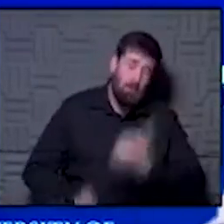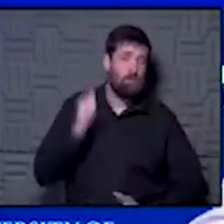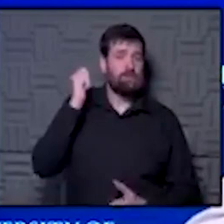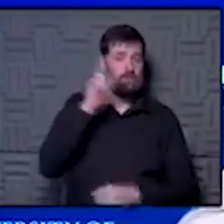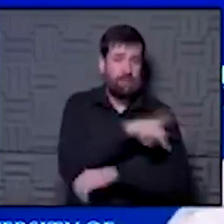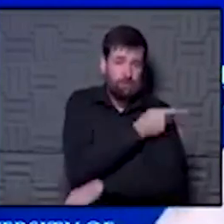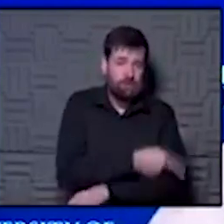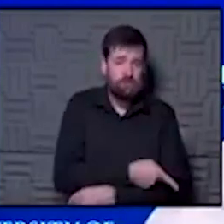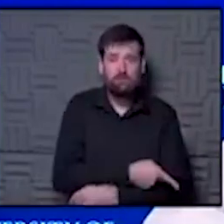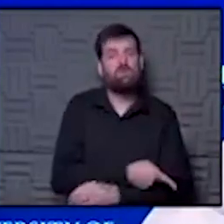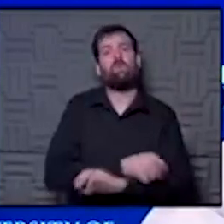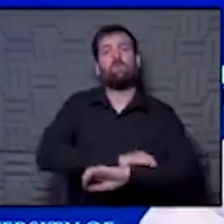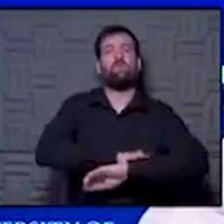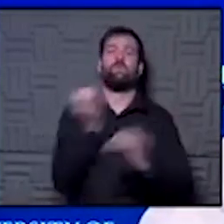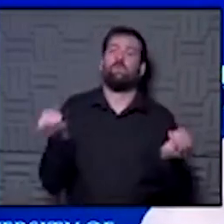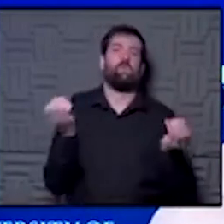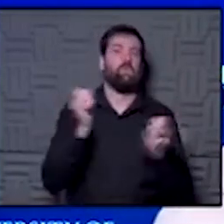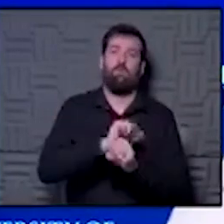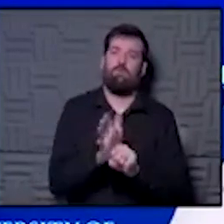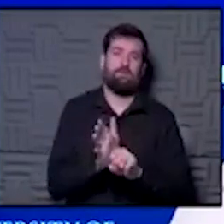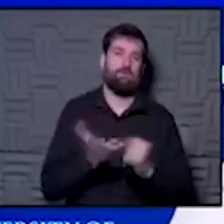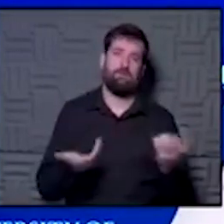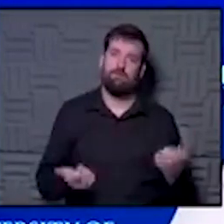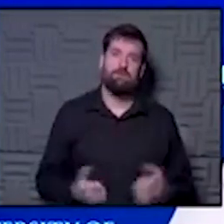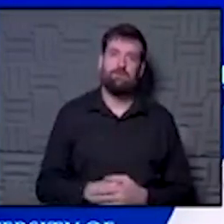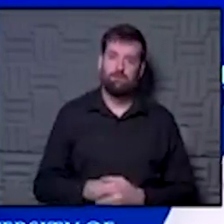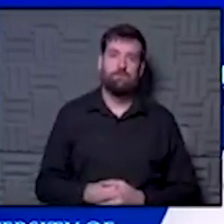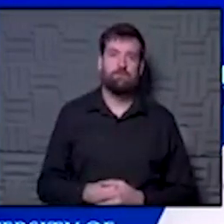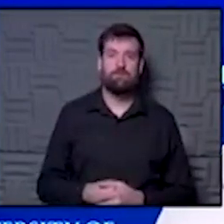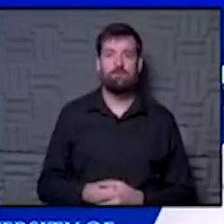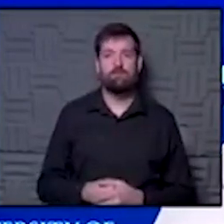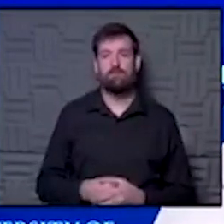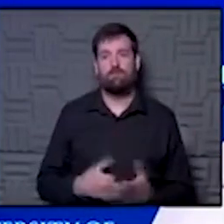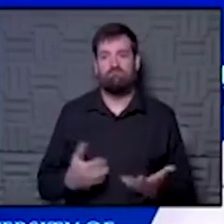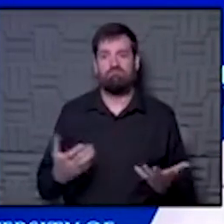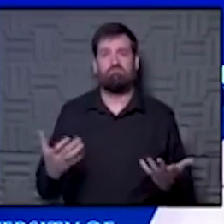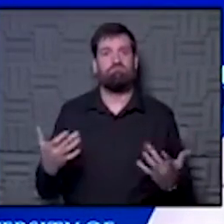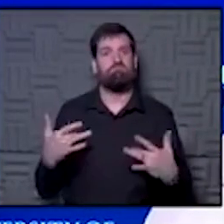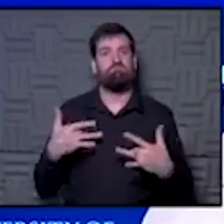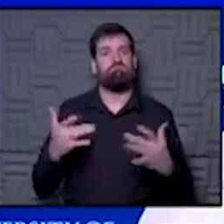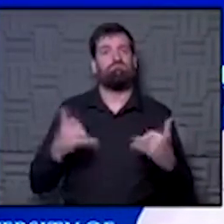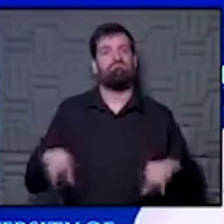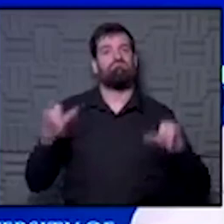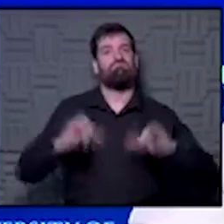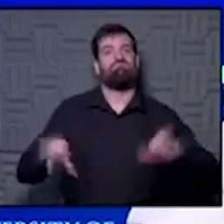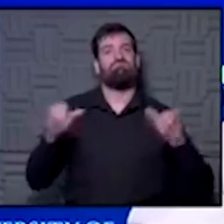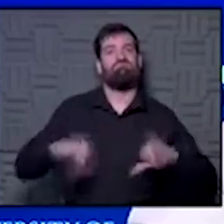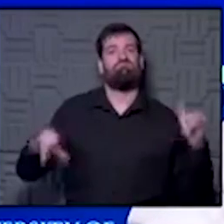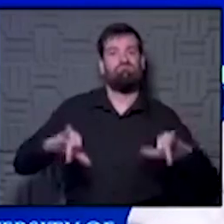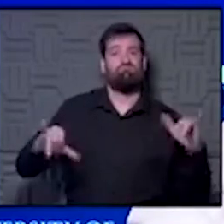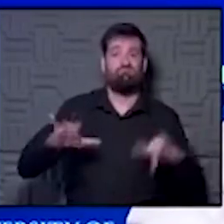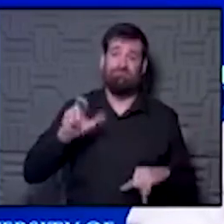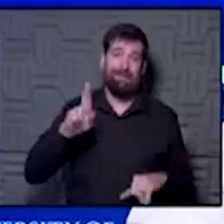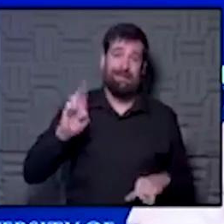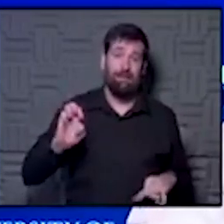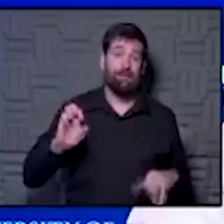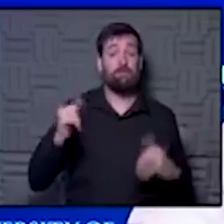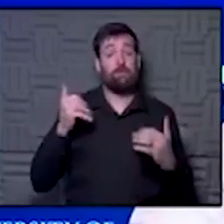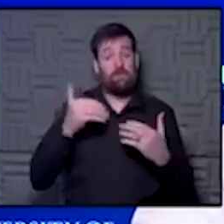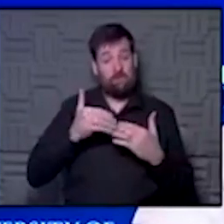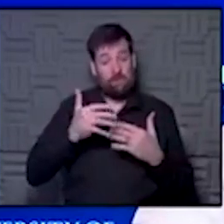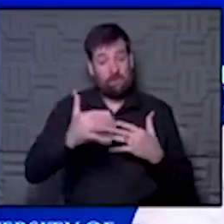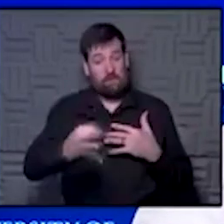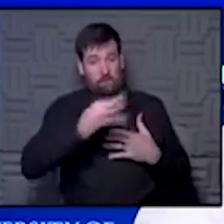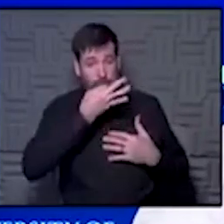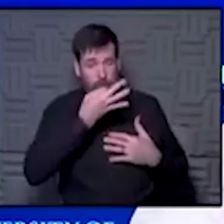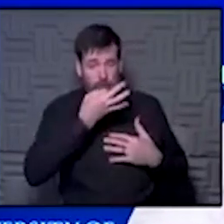taking care of don't have COVID. And, um, and, and, and that, that's just normal routine care. And we're heading into the busiest season of the